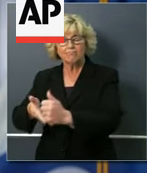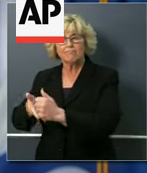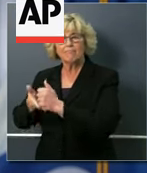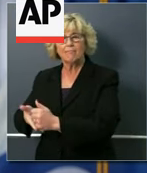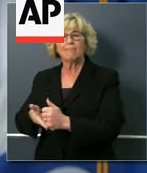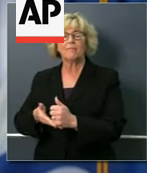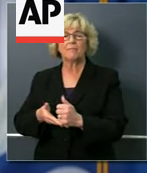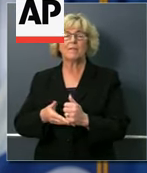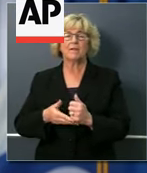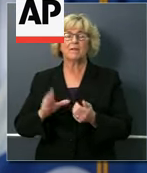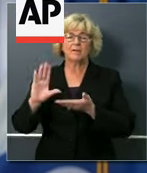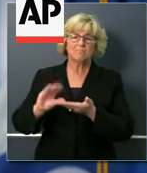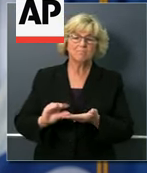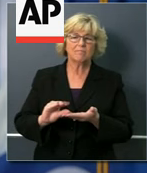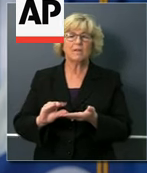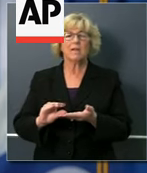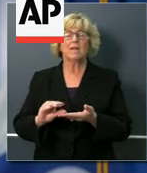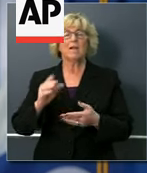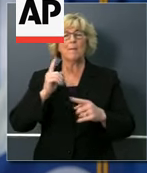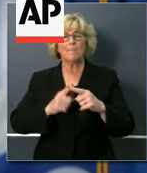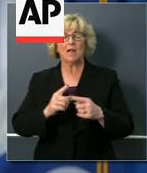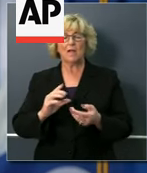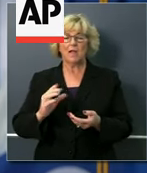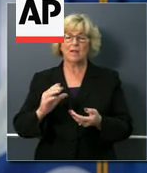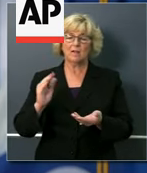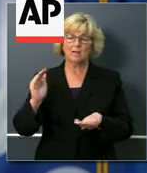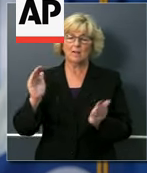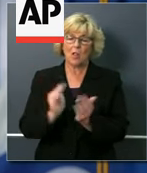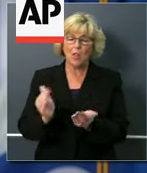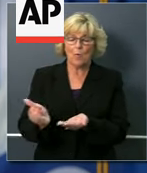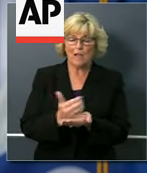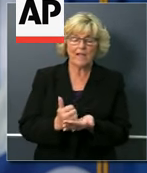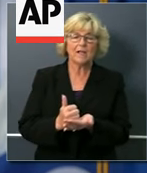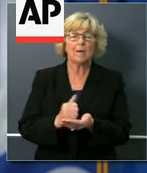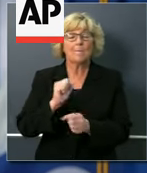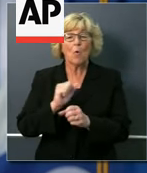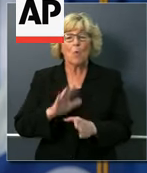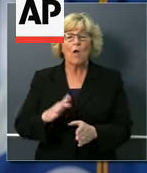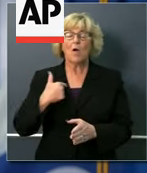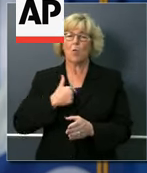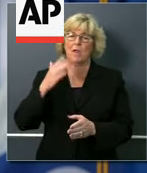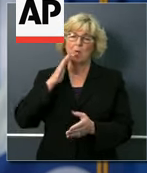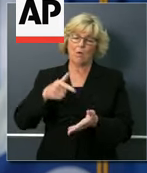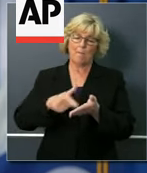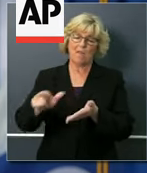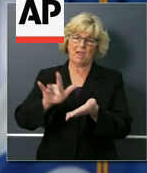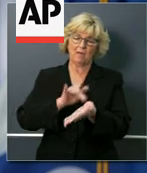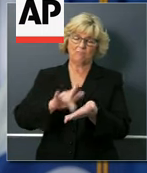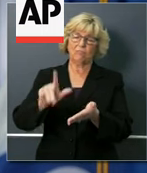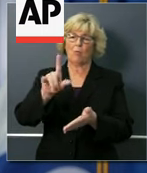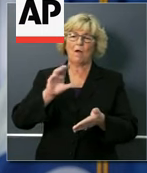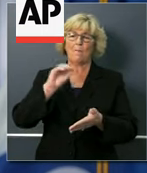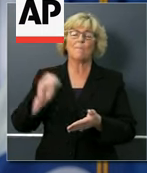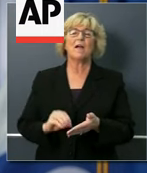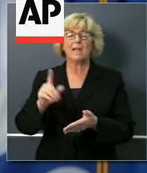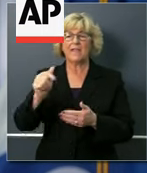And in other cases, again, for low-income workers, we'll provide 100% reimbursements so that they're allowed to